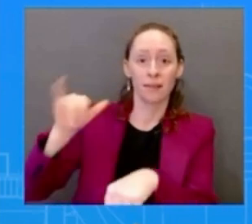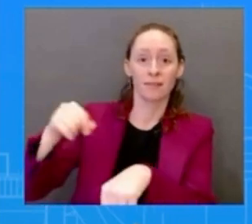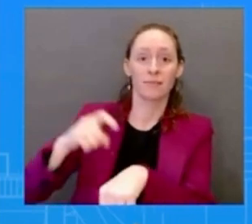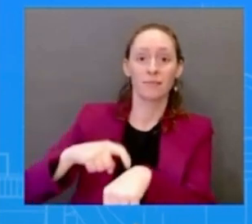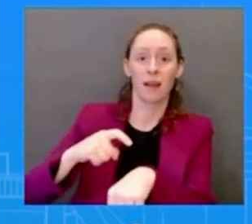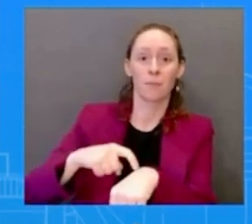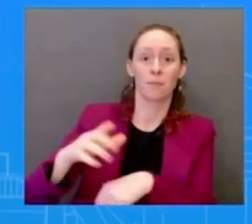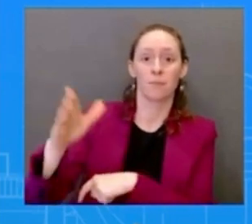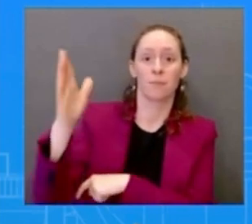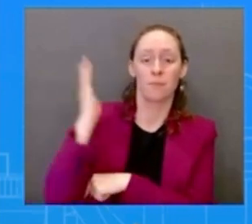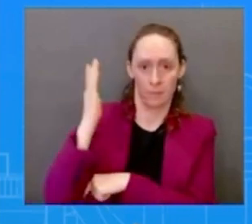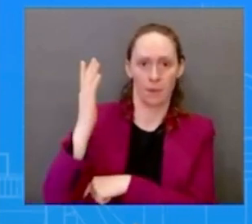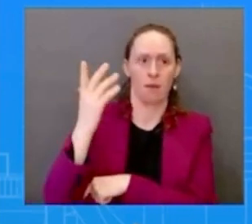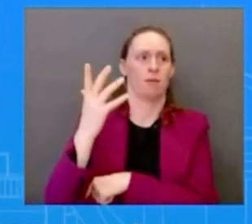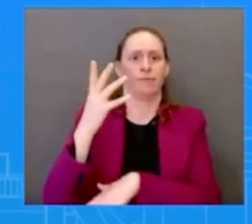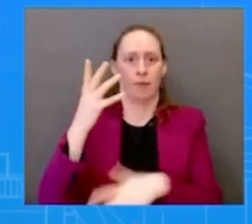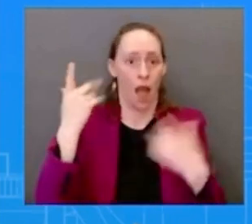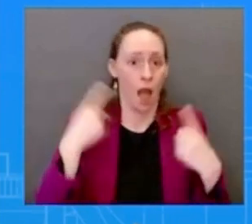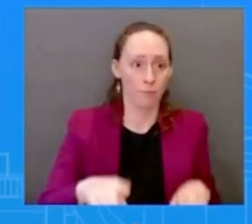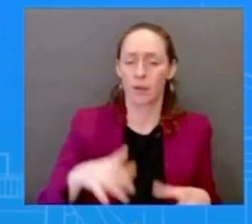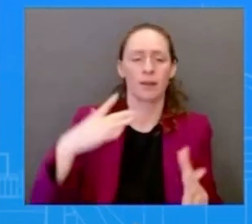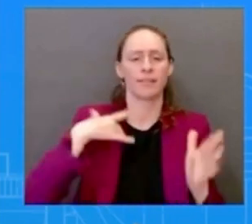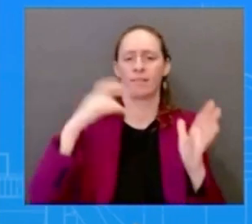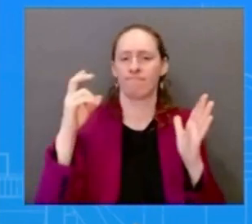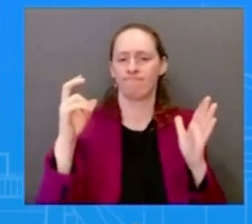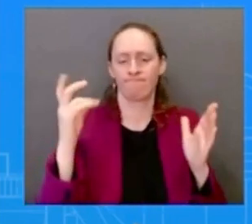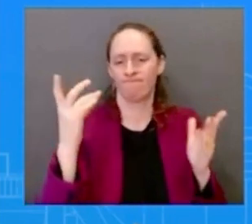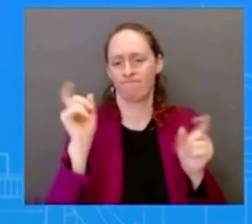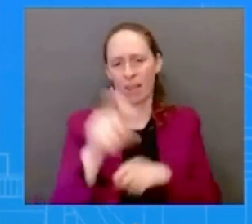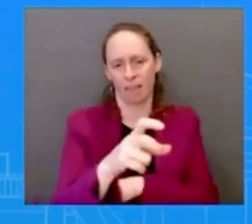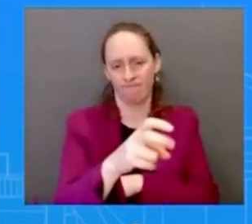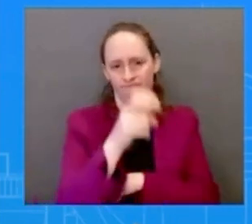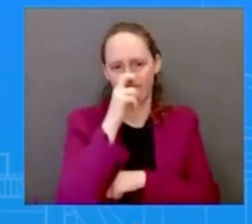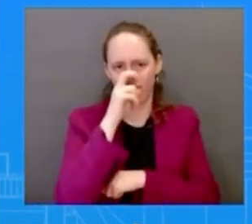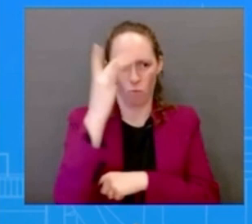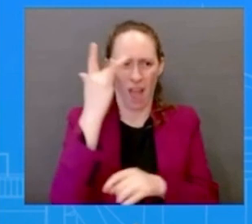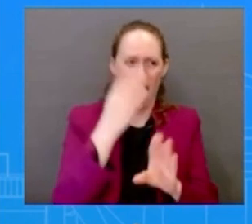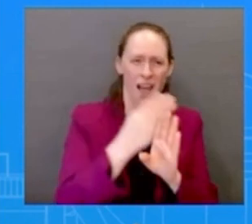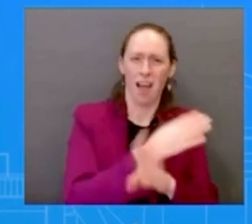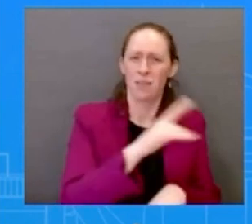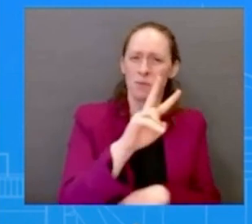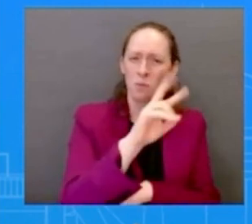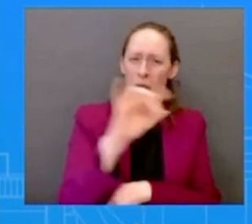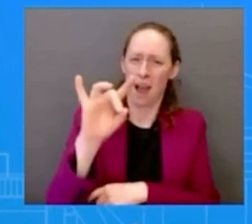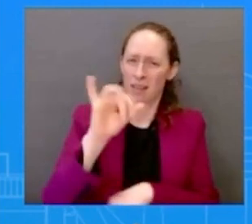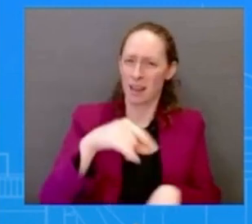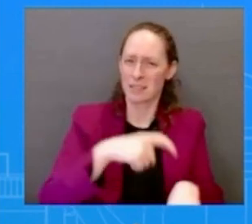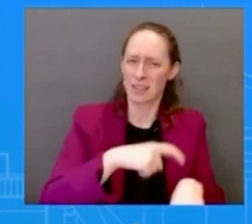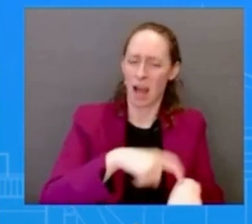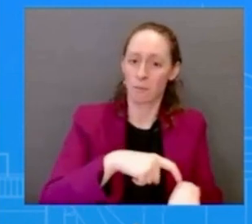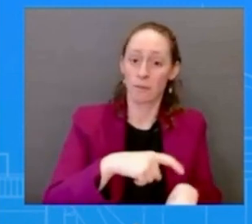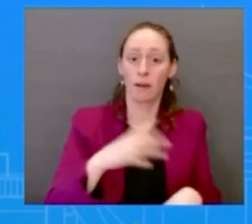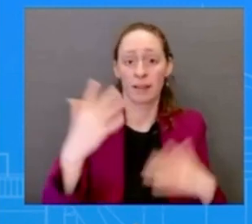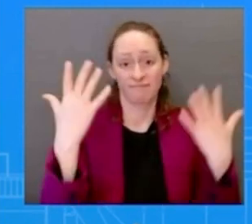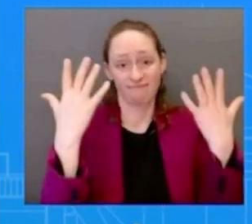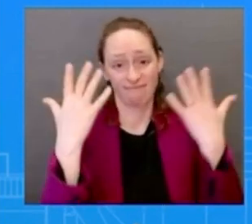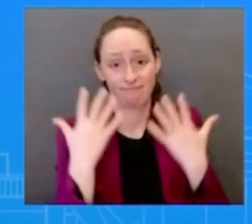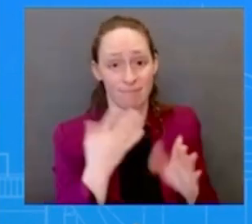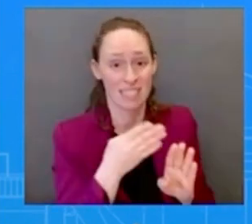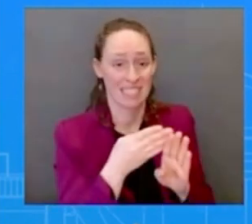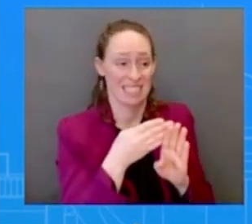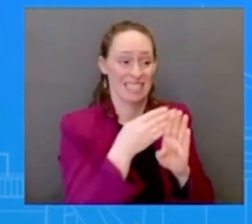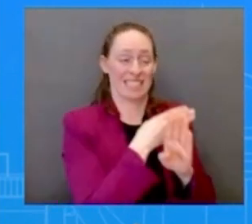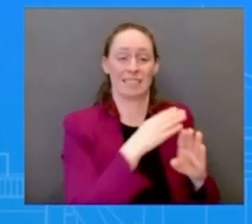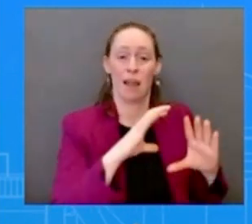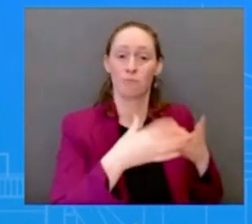this sort of crisis would not happen again but unfortunately in the last administration in 2018 uh some of those uh rolled